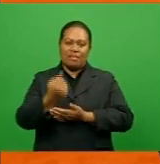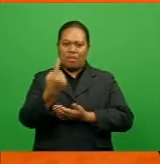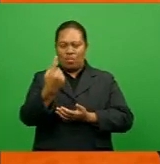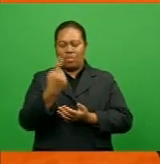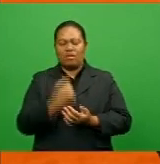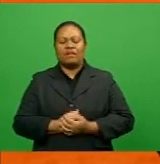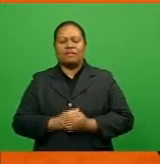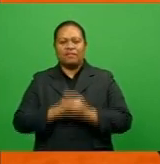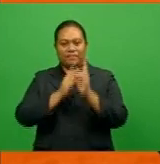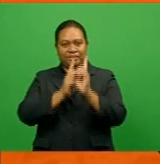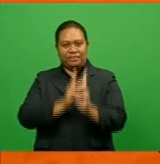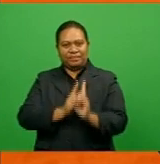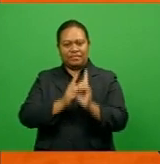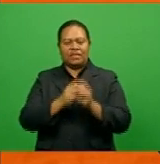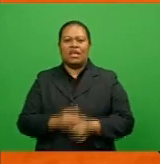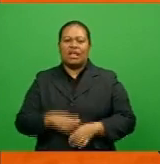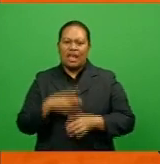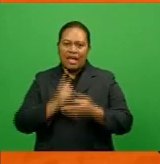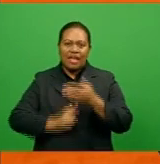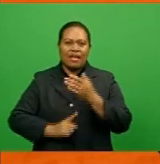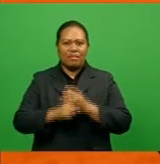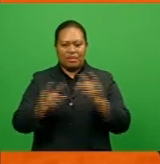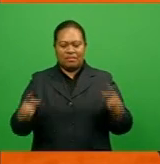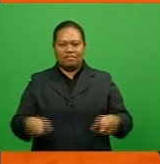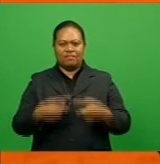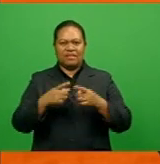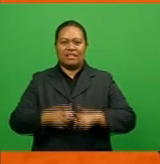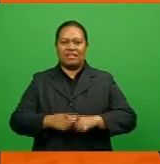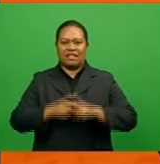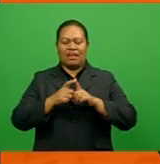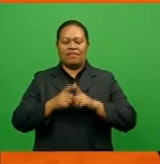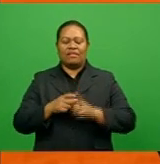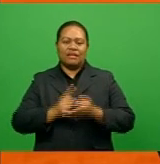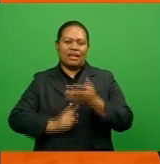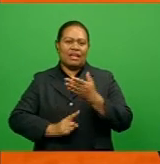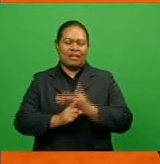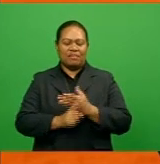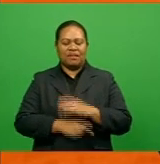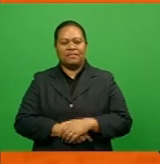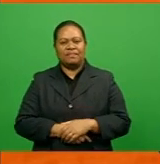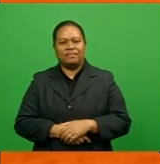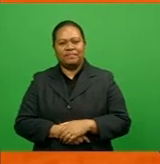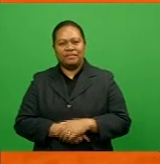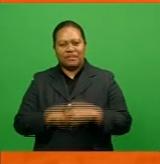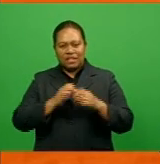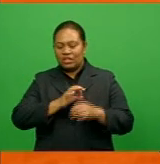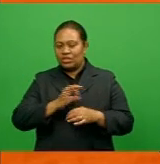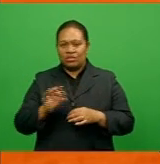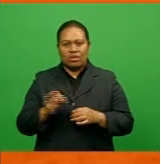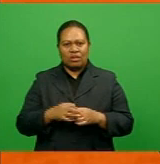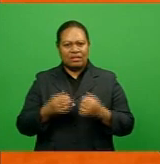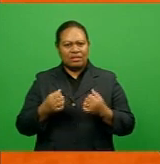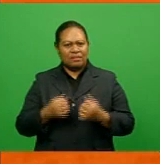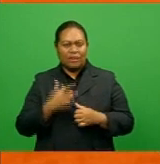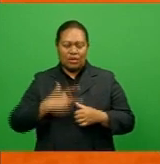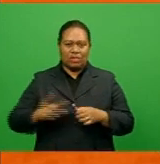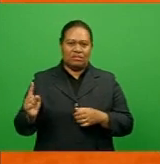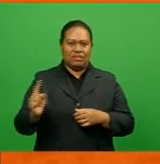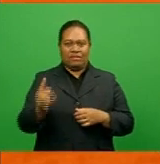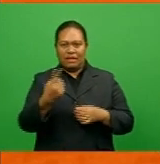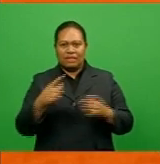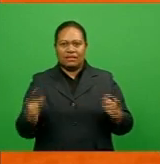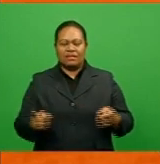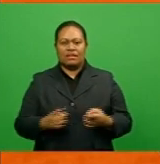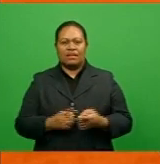and says the rear-range tournament will provide the toughest conditions yet for him. But this was not the case for his first match with players